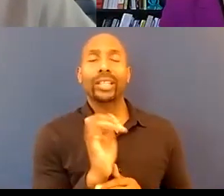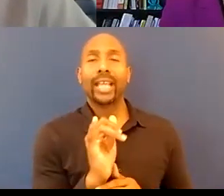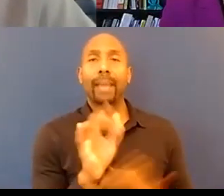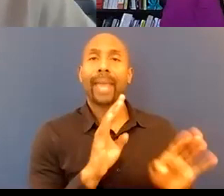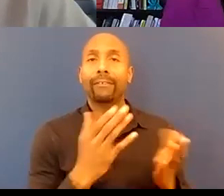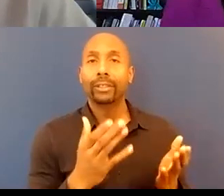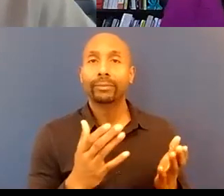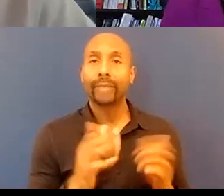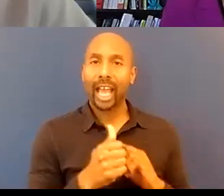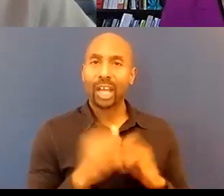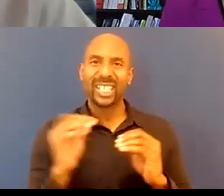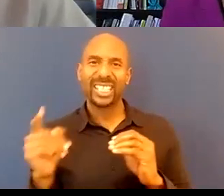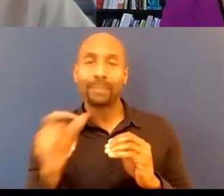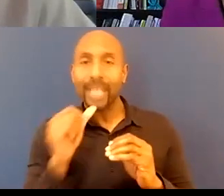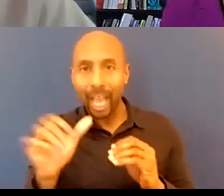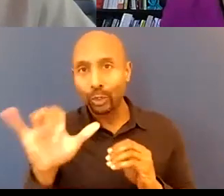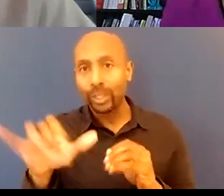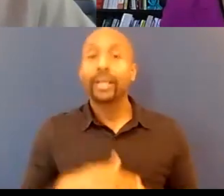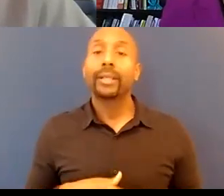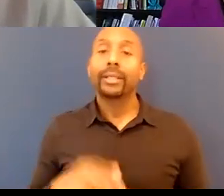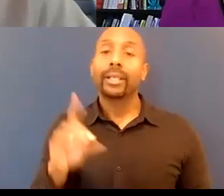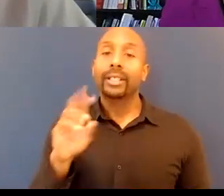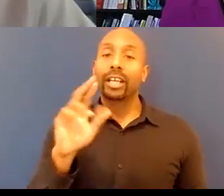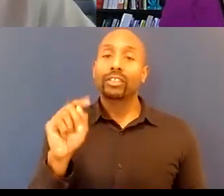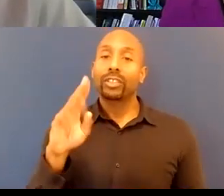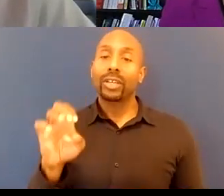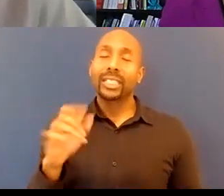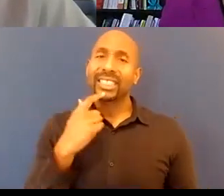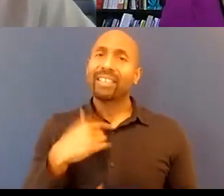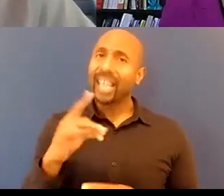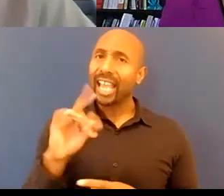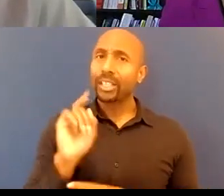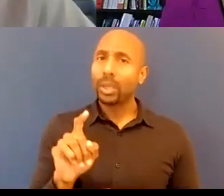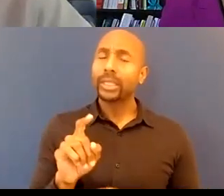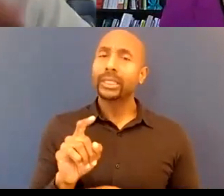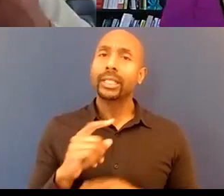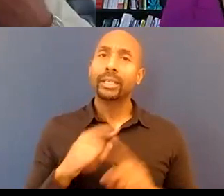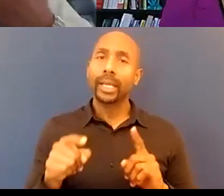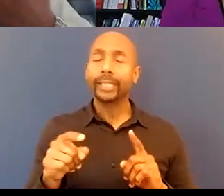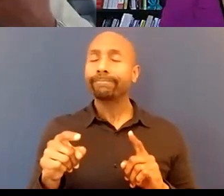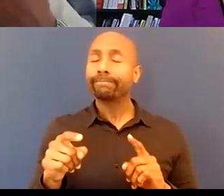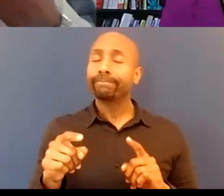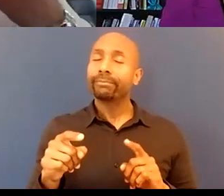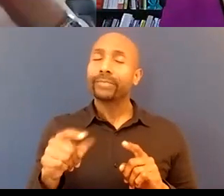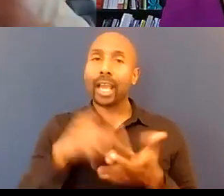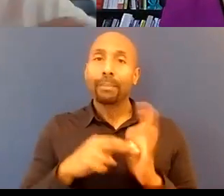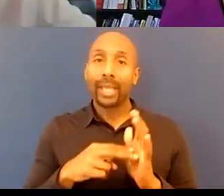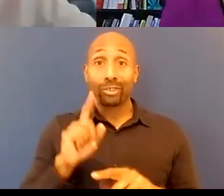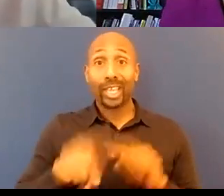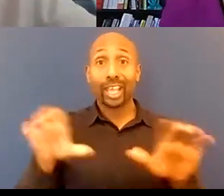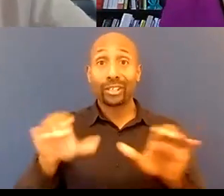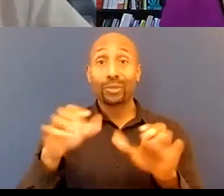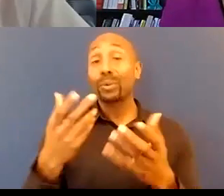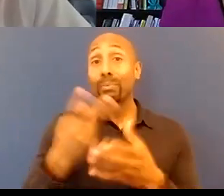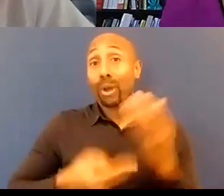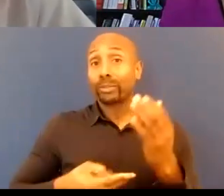right so these these things have to happen simultaneously but the other part that we have to talk about is why folks are